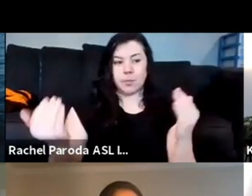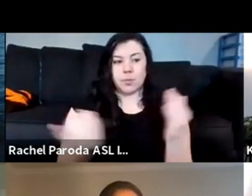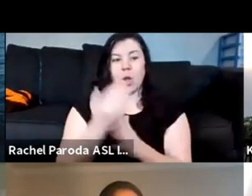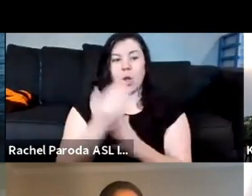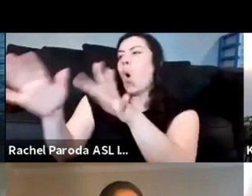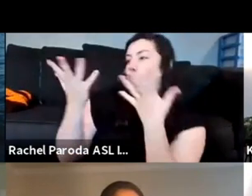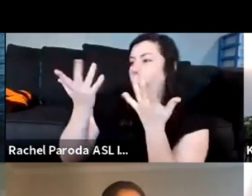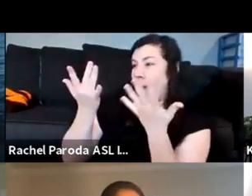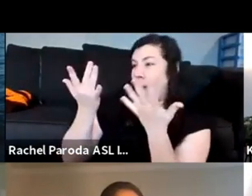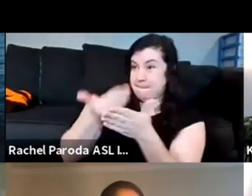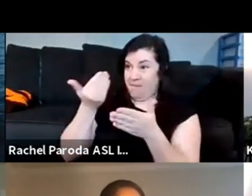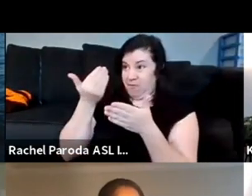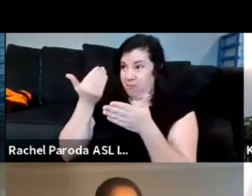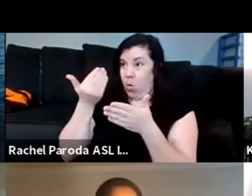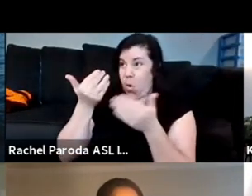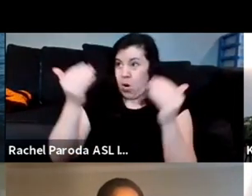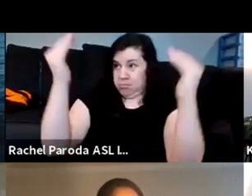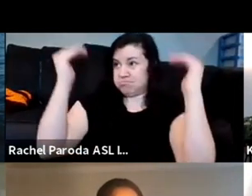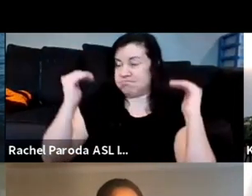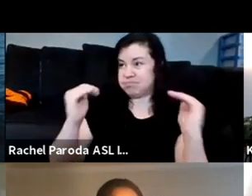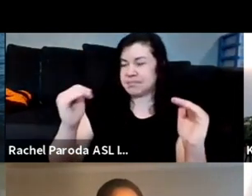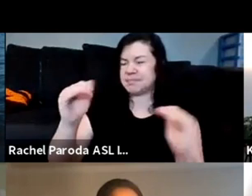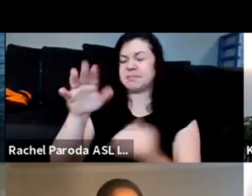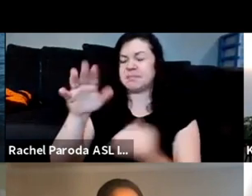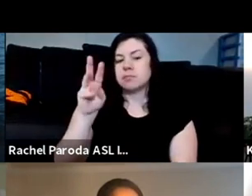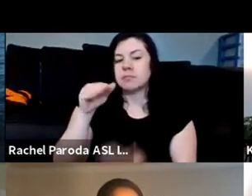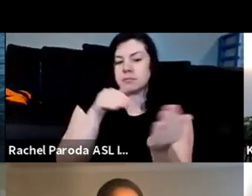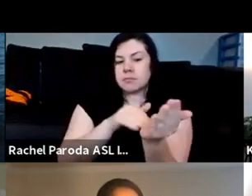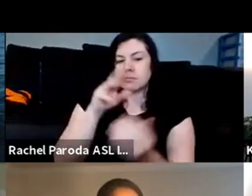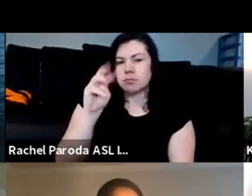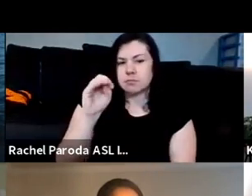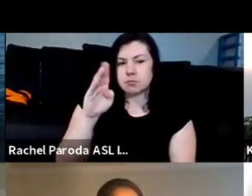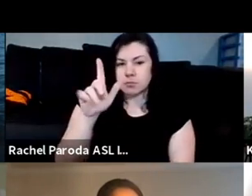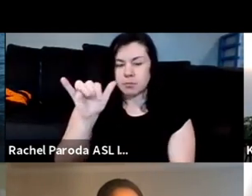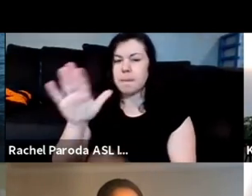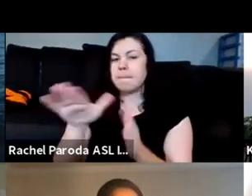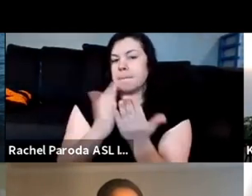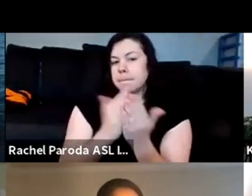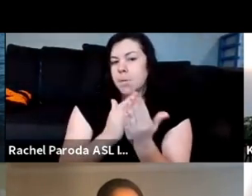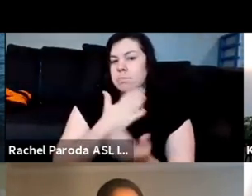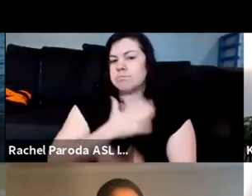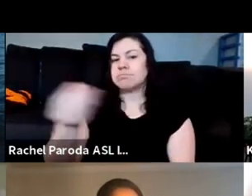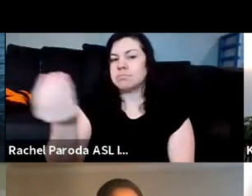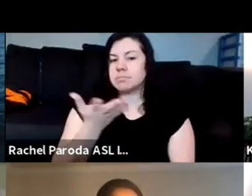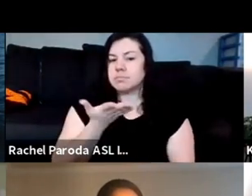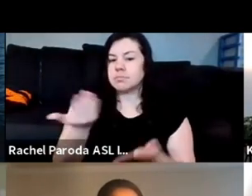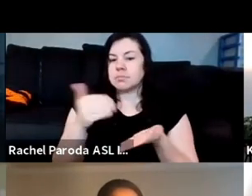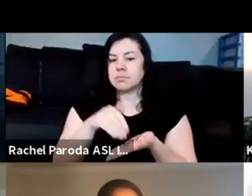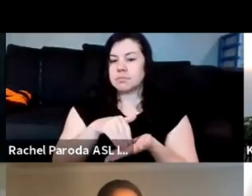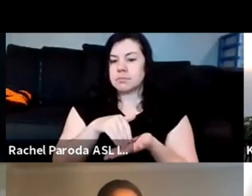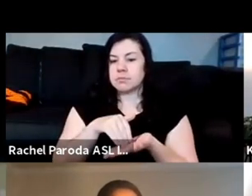joe before before we move on um dr mobley could you give us that reference to that book again that you mentioned um the